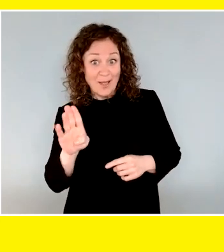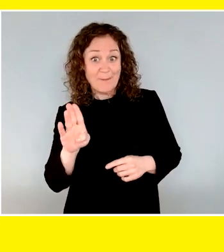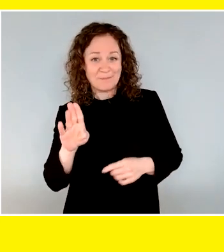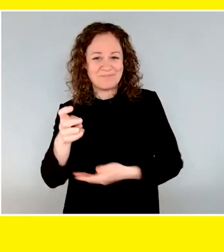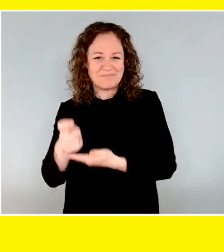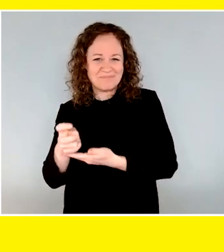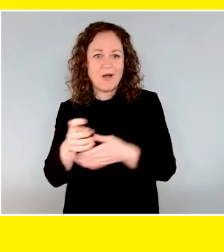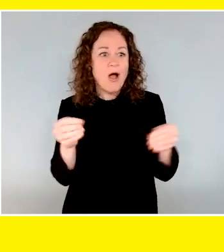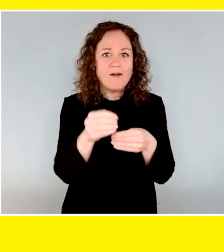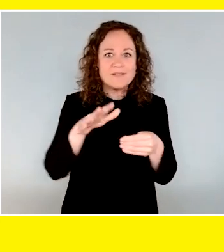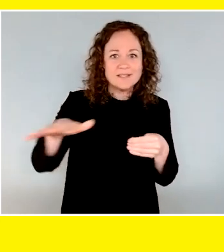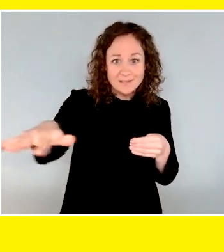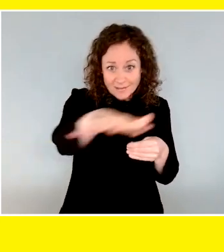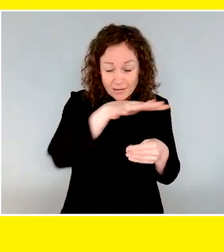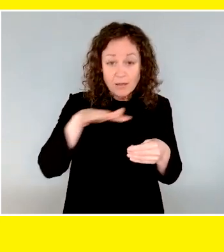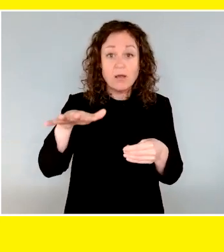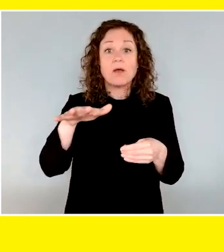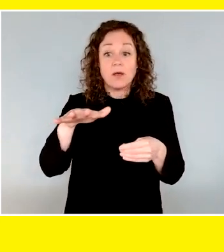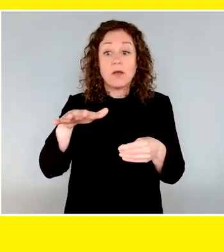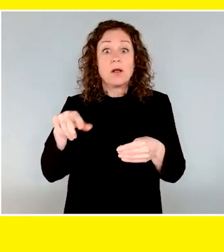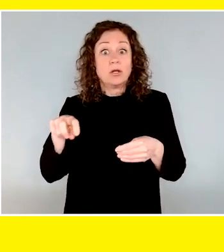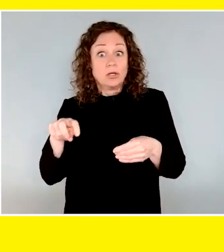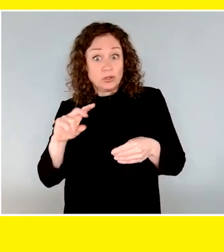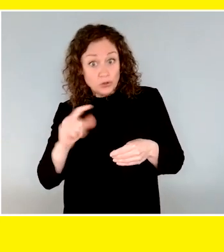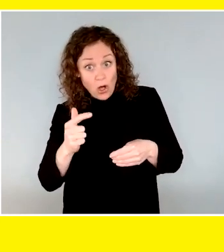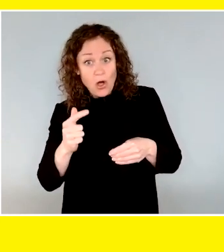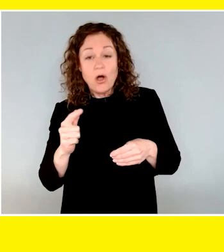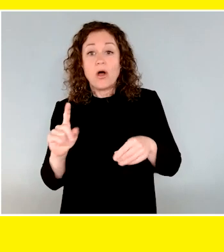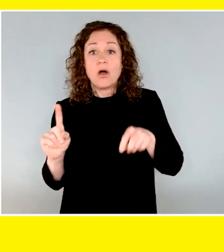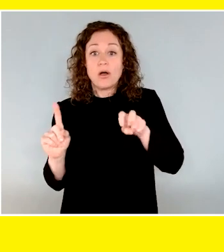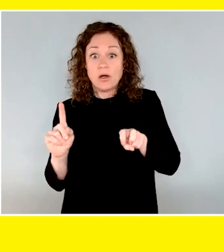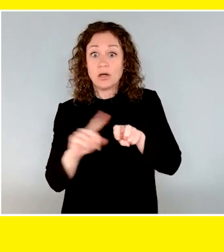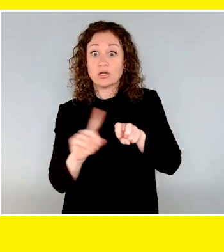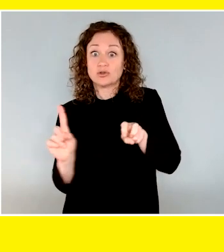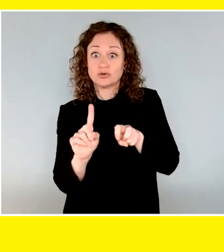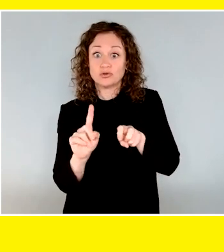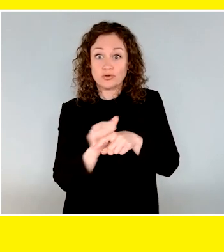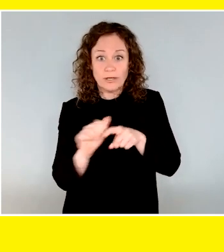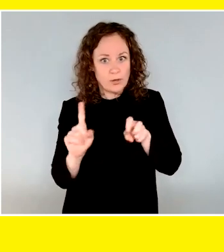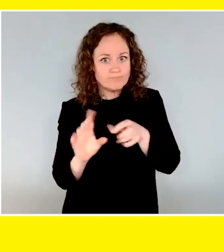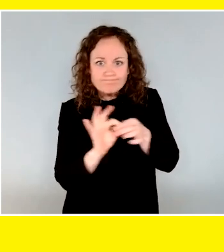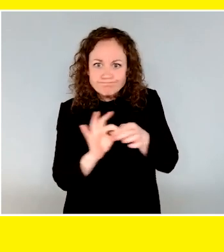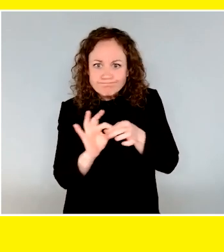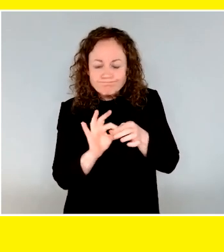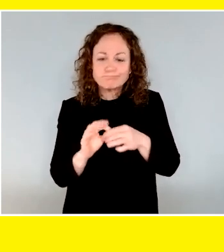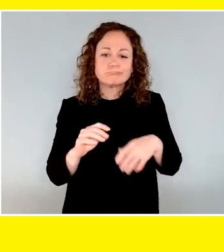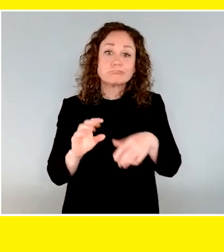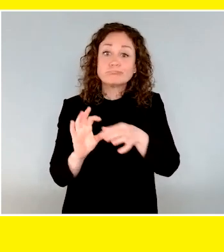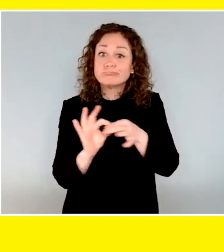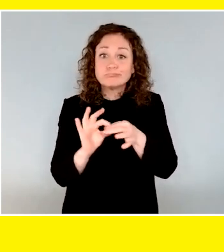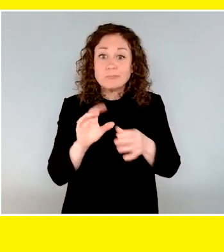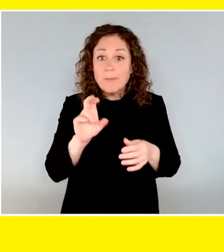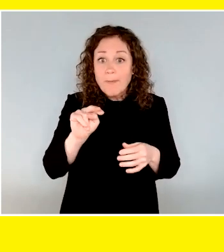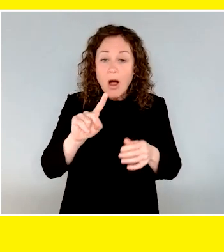office space. Each dog is assigned a specific trainer who builds a bond. Bonding exercises include playing, grooming, feeding,